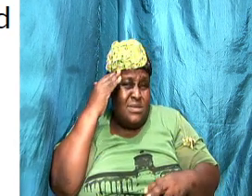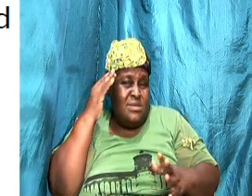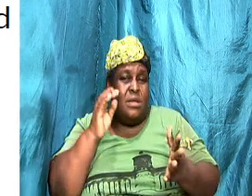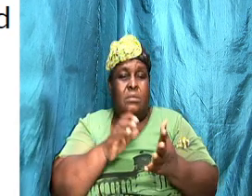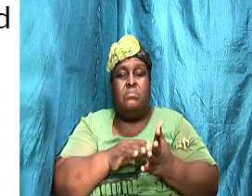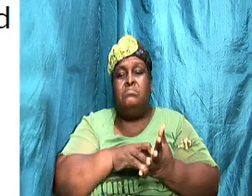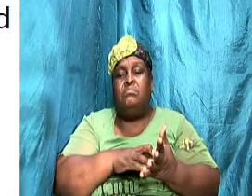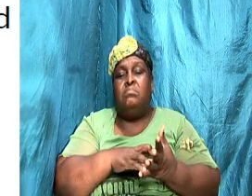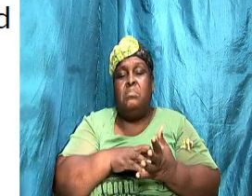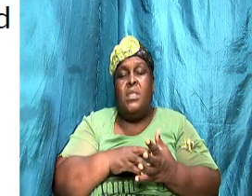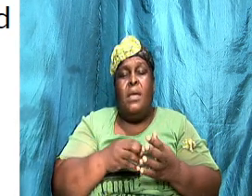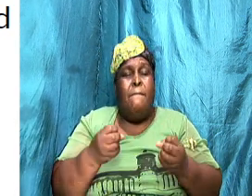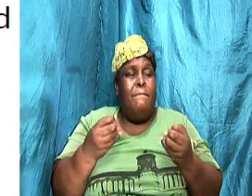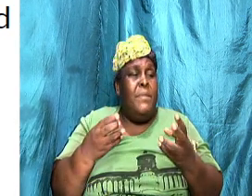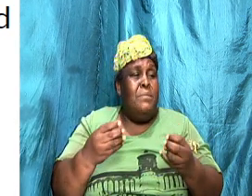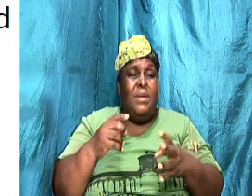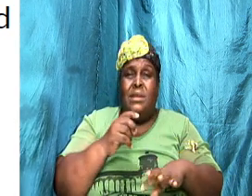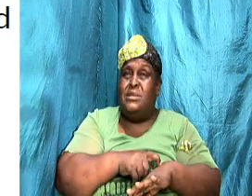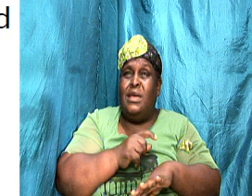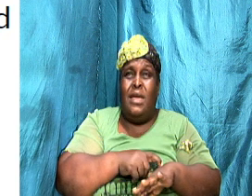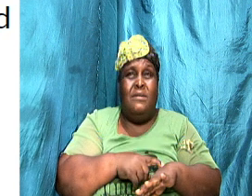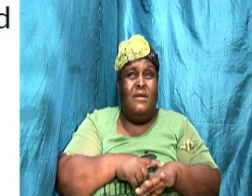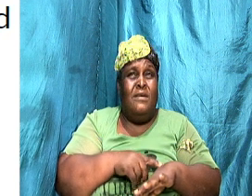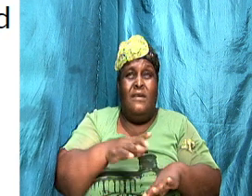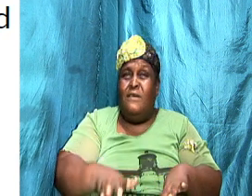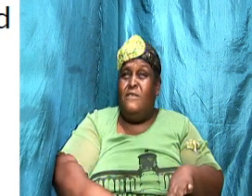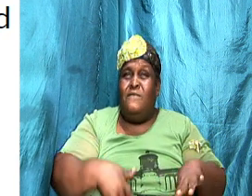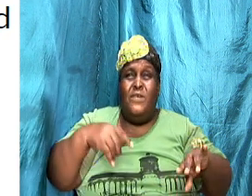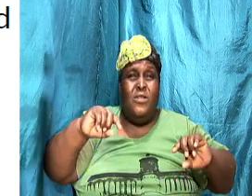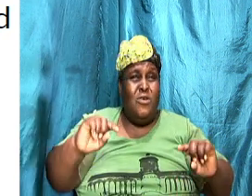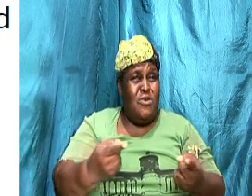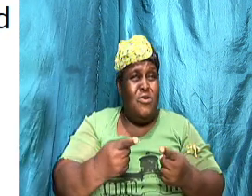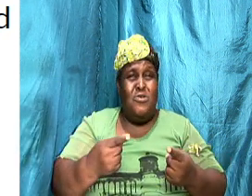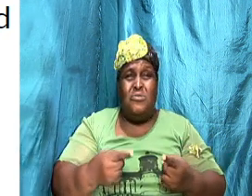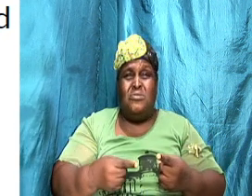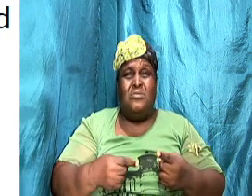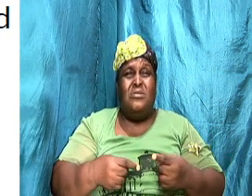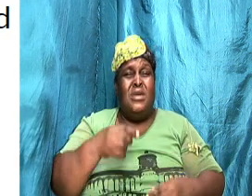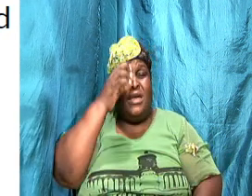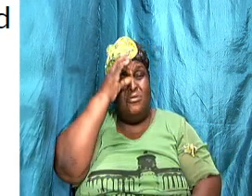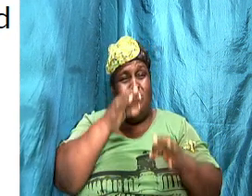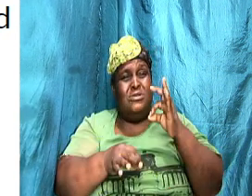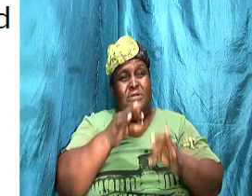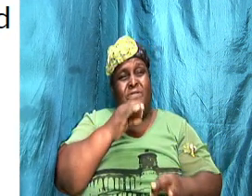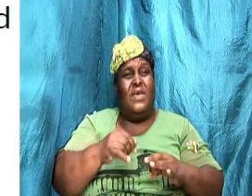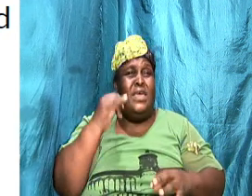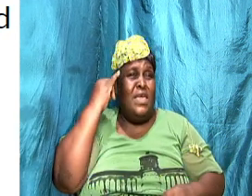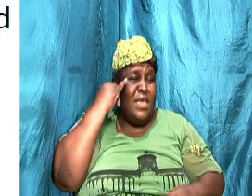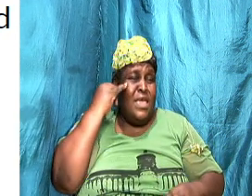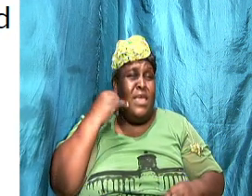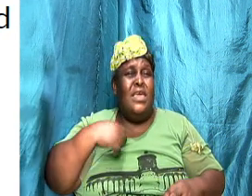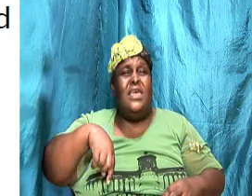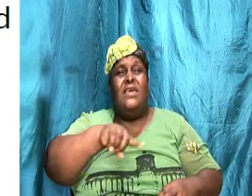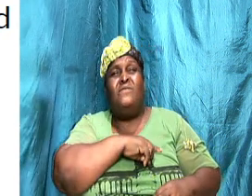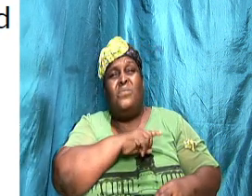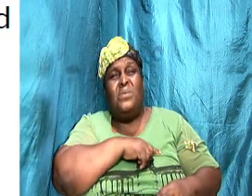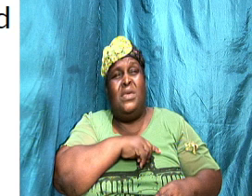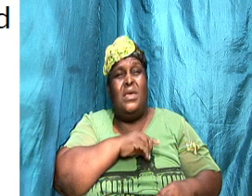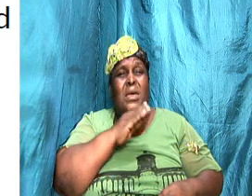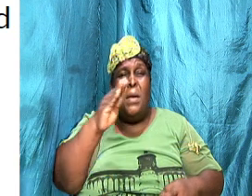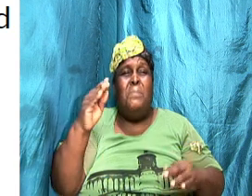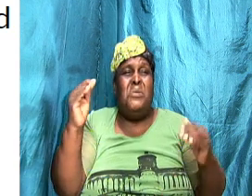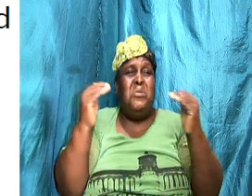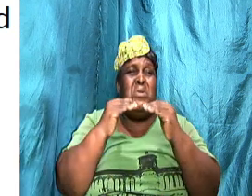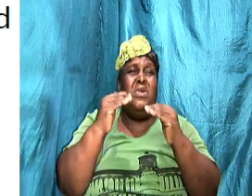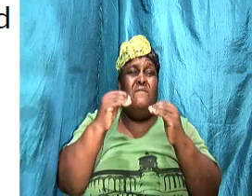hurt and we feel that the only way we are going to be justified is if we get even with our partner or